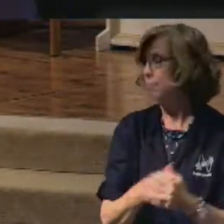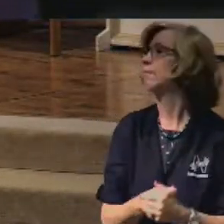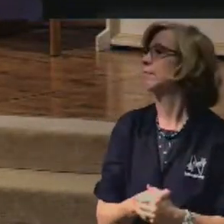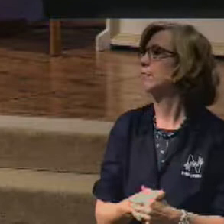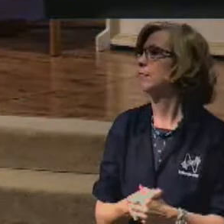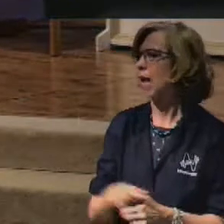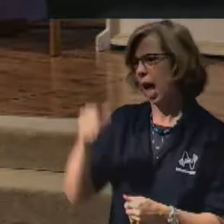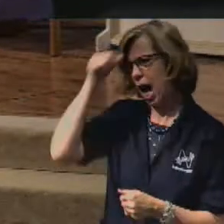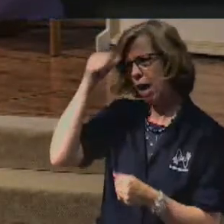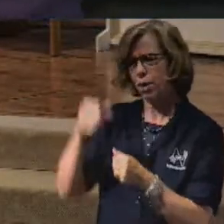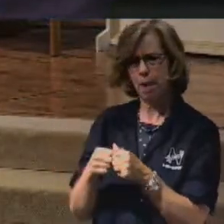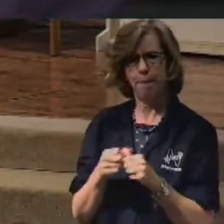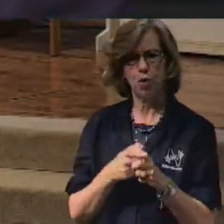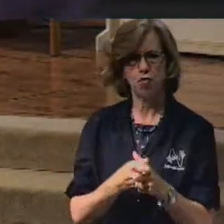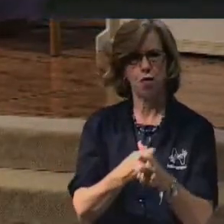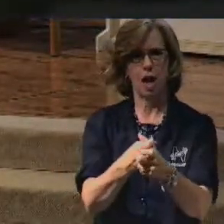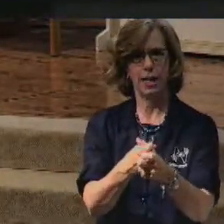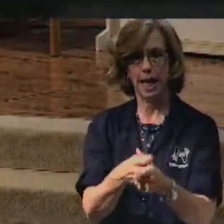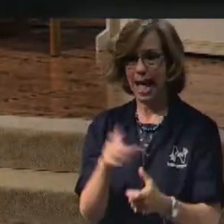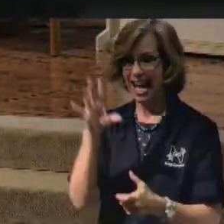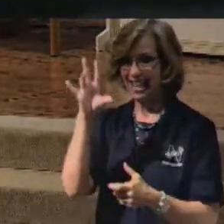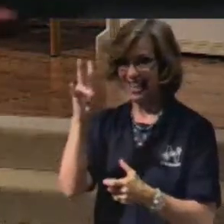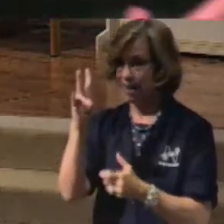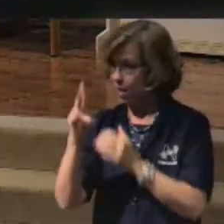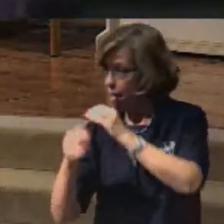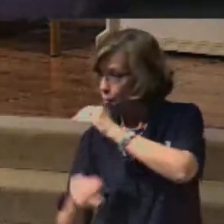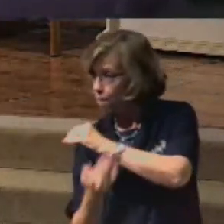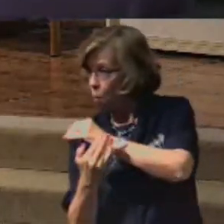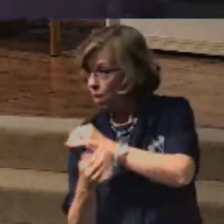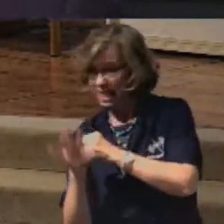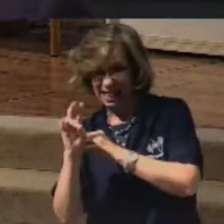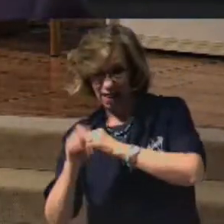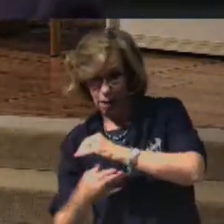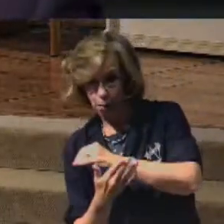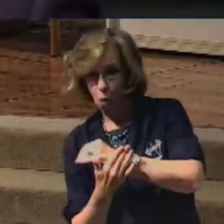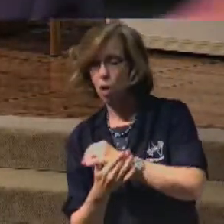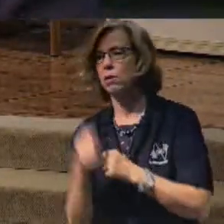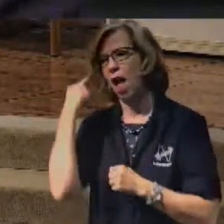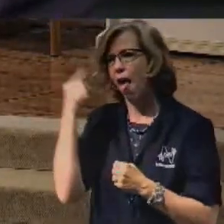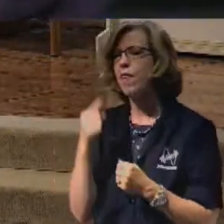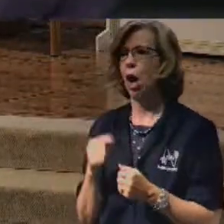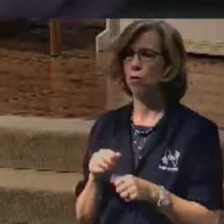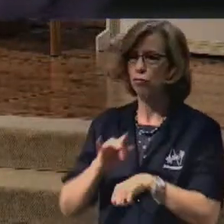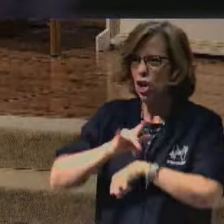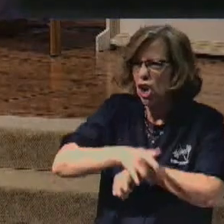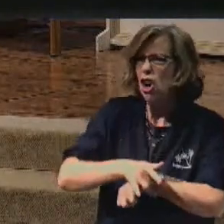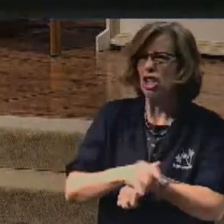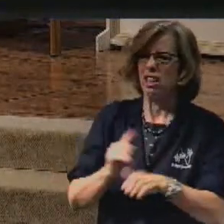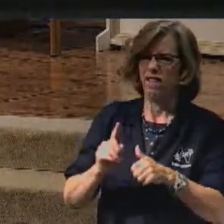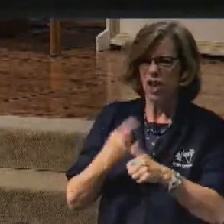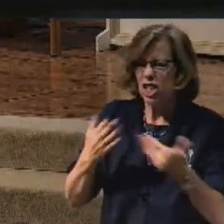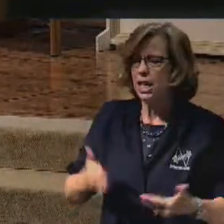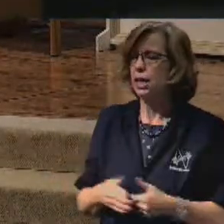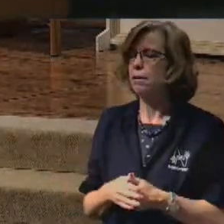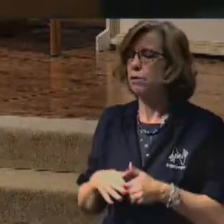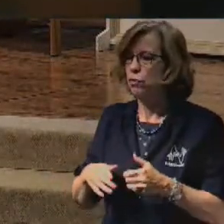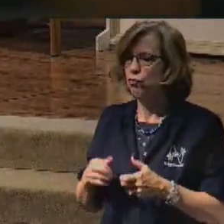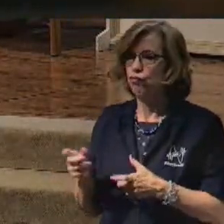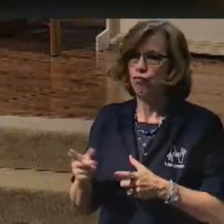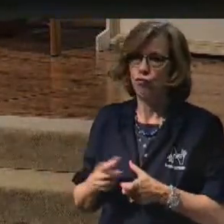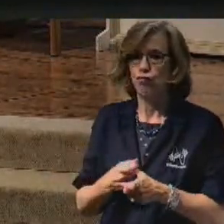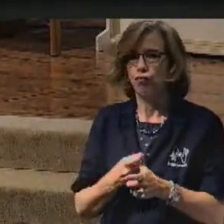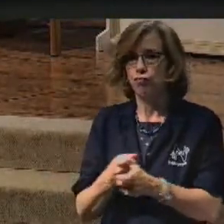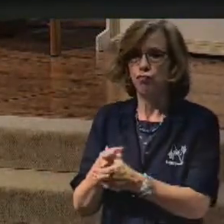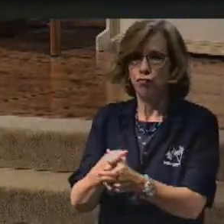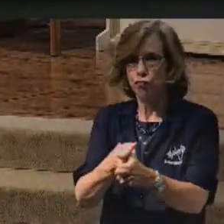And I remember running. had it at 7 o'clock in the morning. I thought, well, I'll get this out of the way, you know, and first thing in the morning and so we're running and it's kind